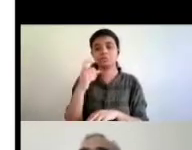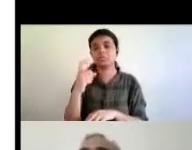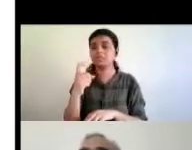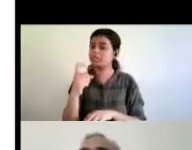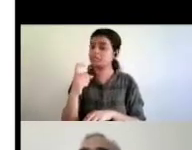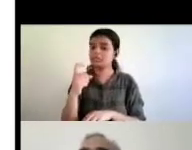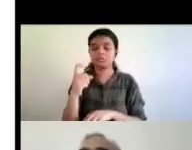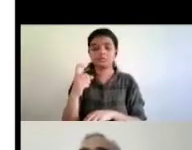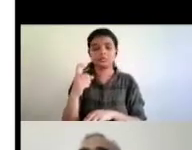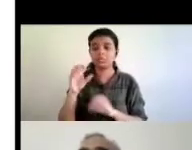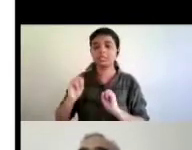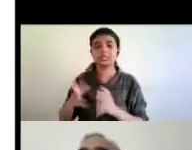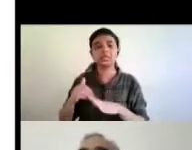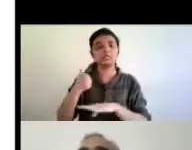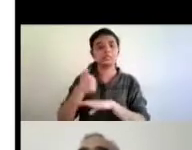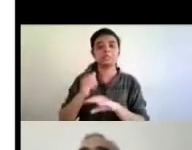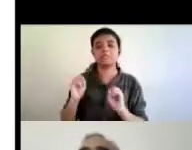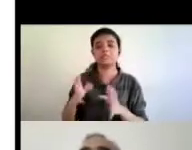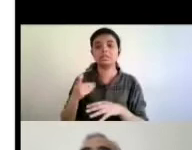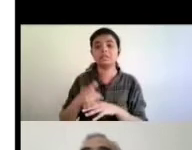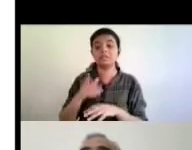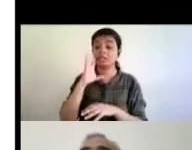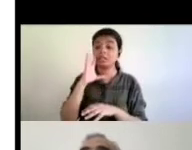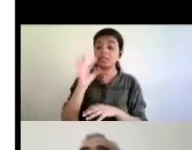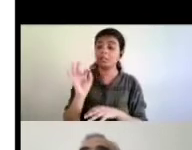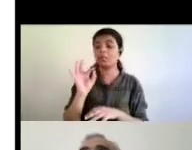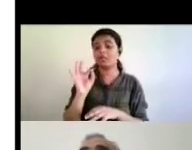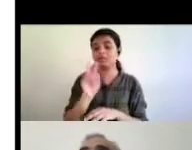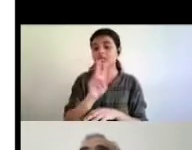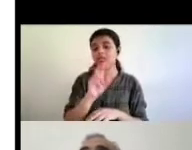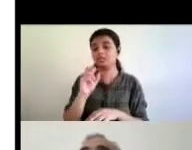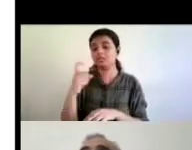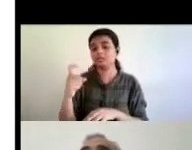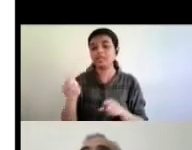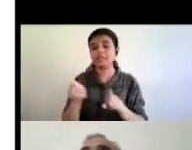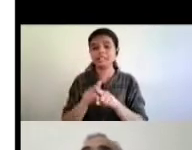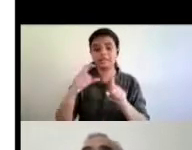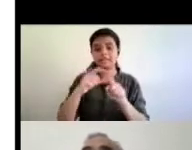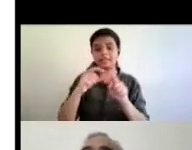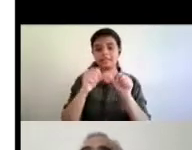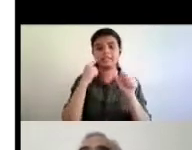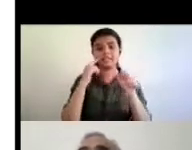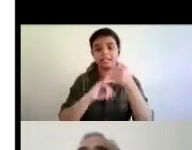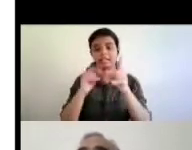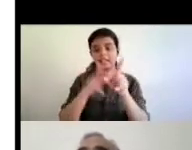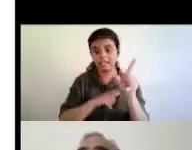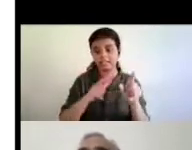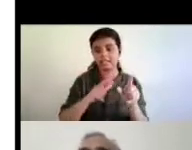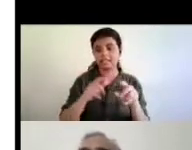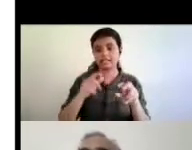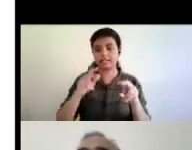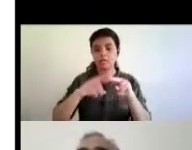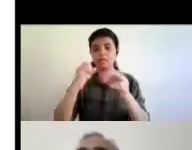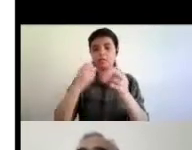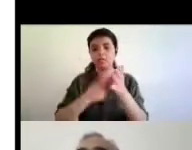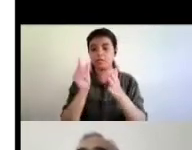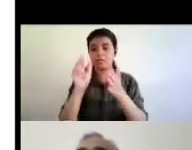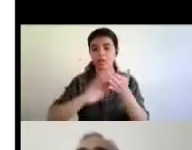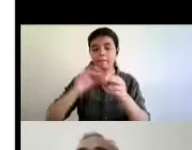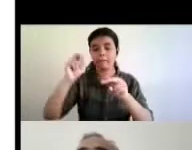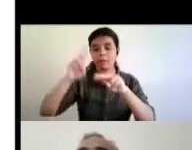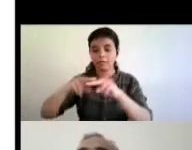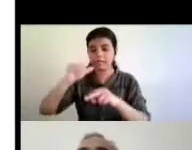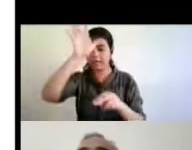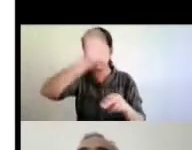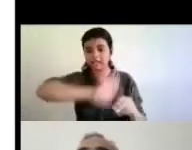for the mania because the daisy forum of india in network of organizations uh providing services